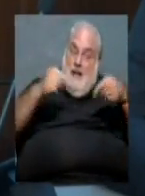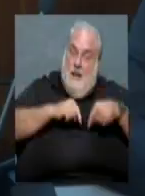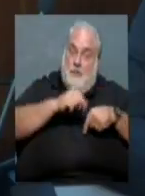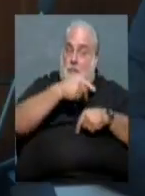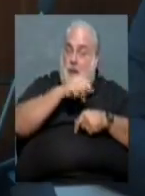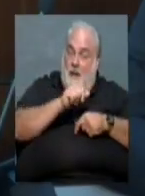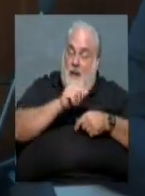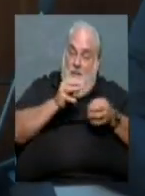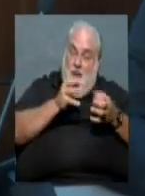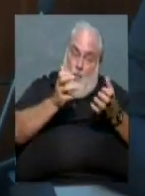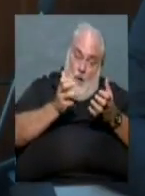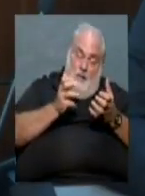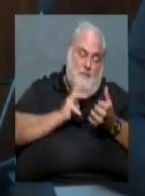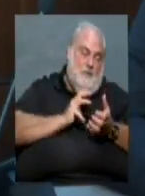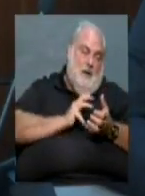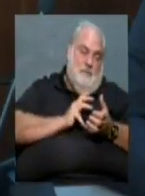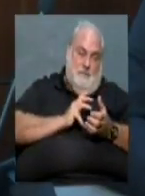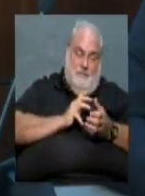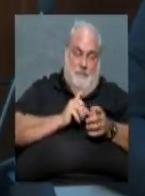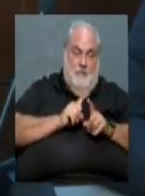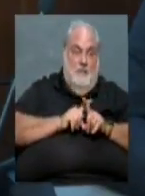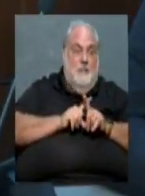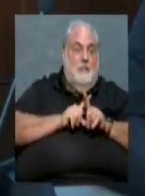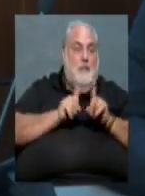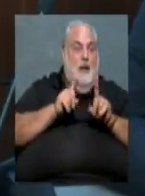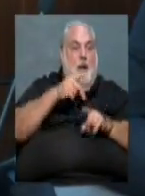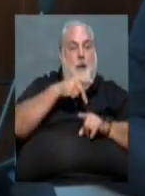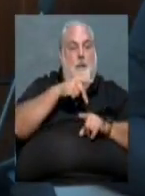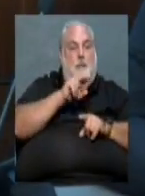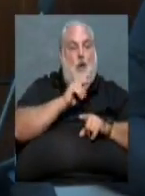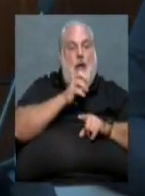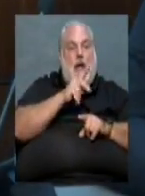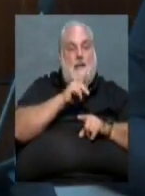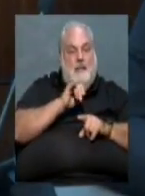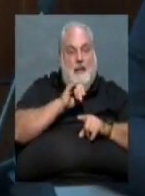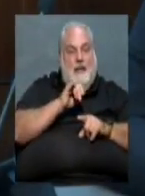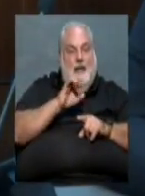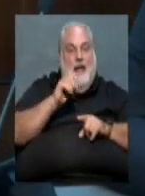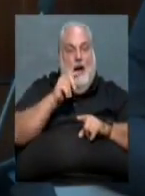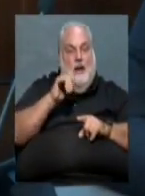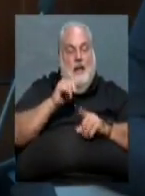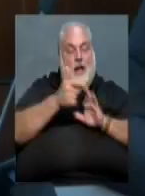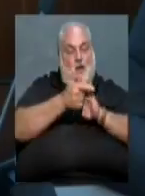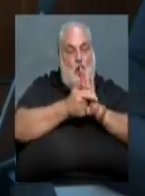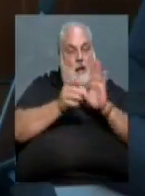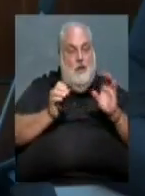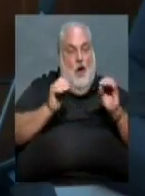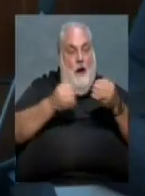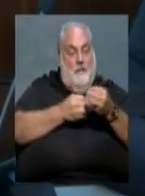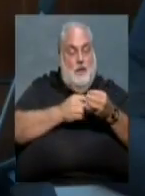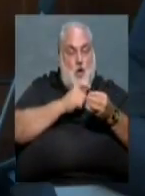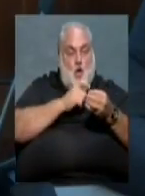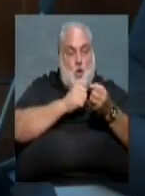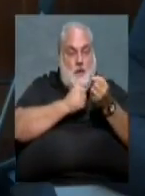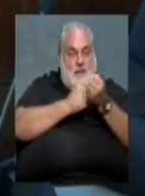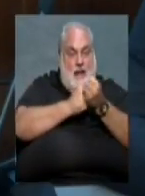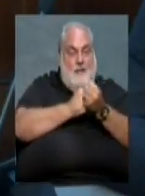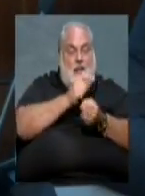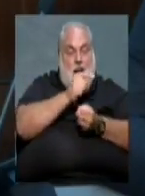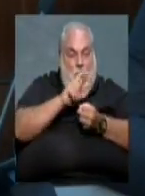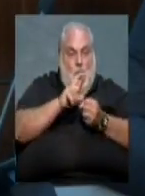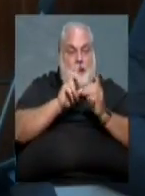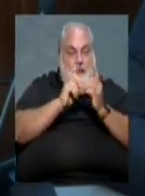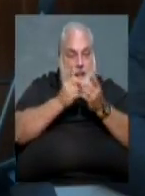happen. Now, it will be the Pulaski County Prosecuting Attorney's Office who they staff the Little Rock District